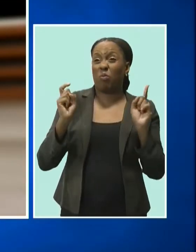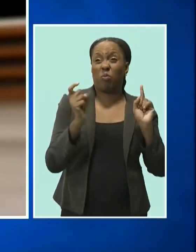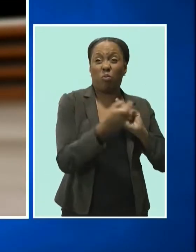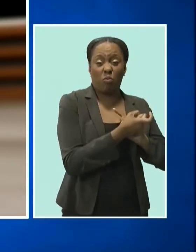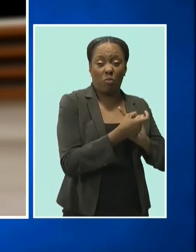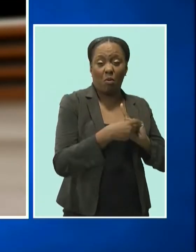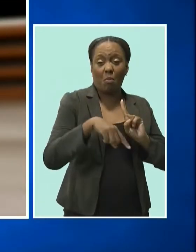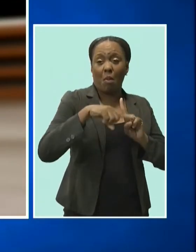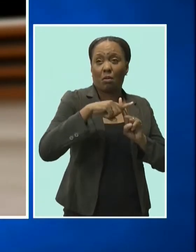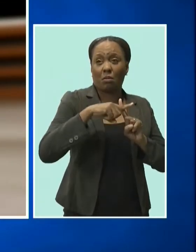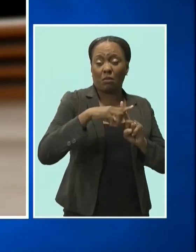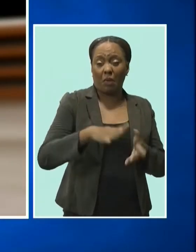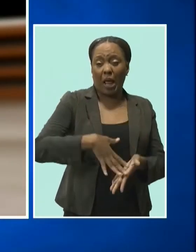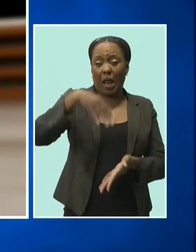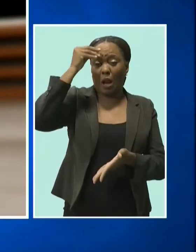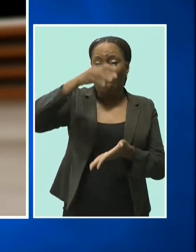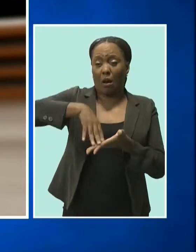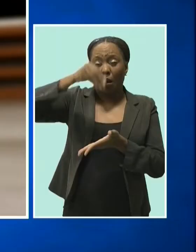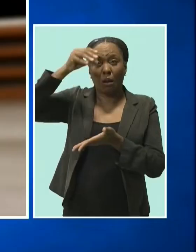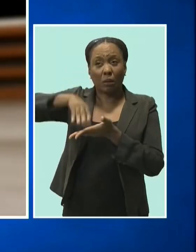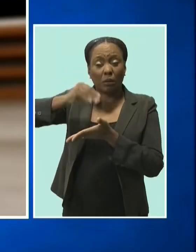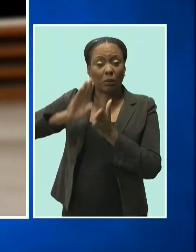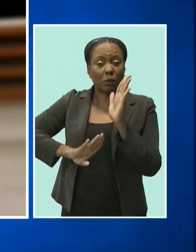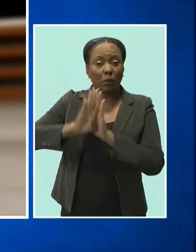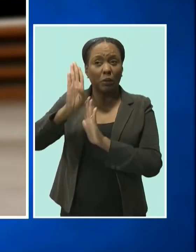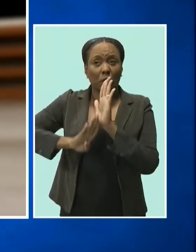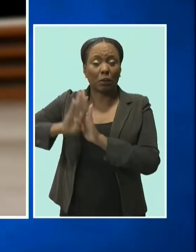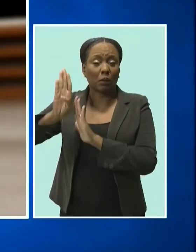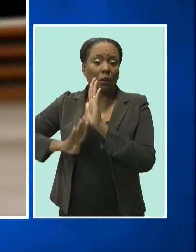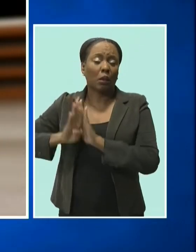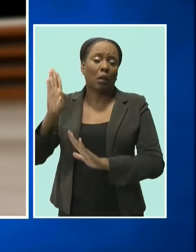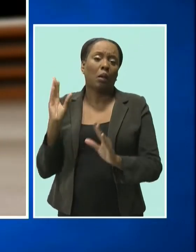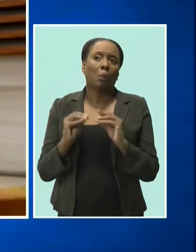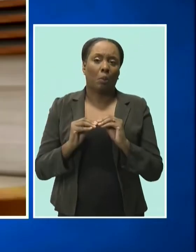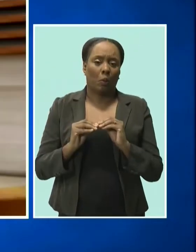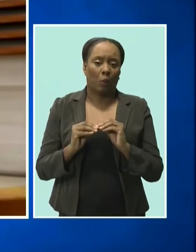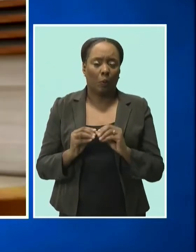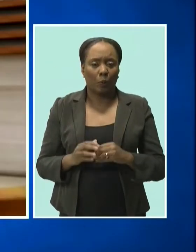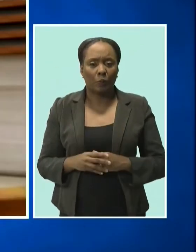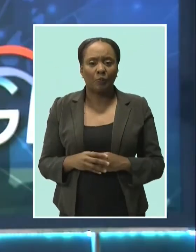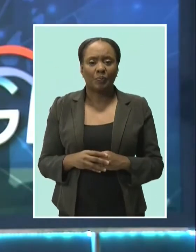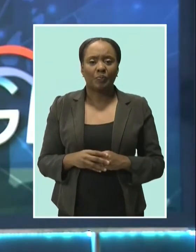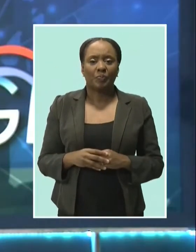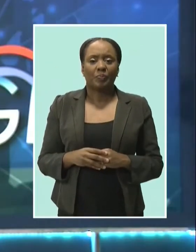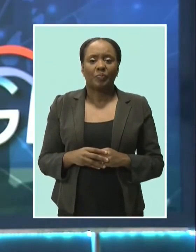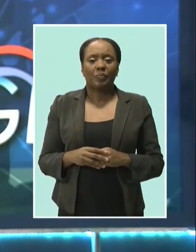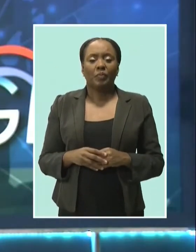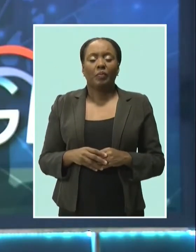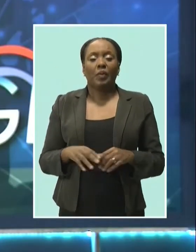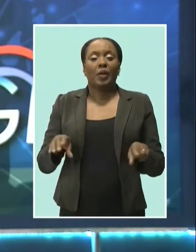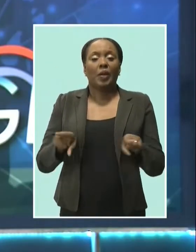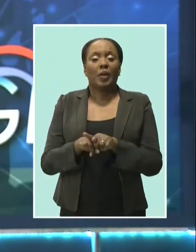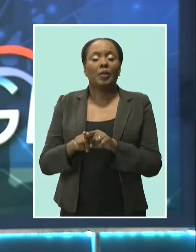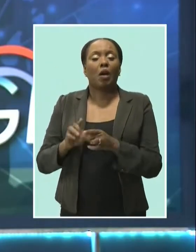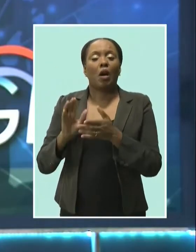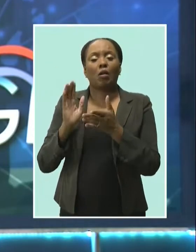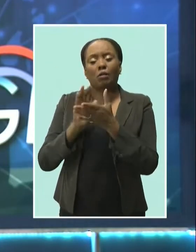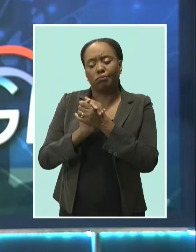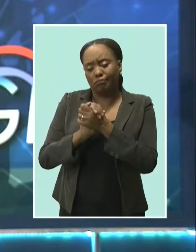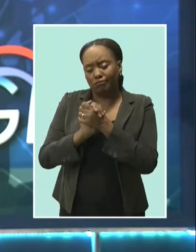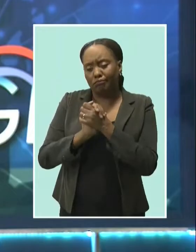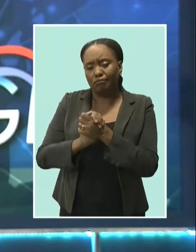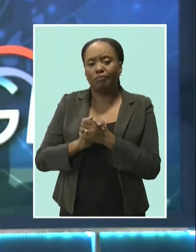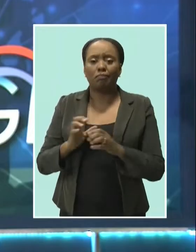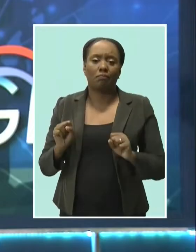and towards the growth and development of our people and our country. Minister Sutherland also used the